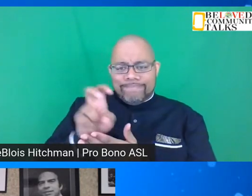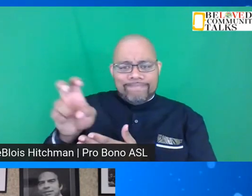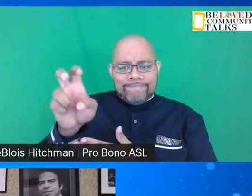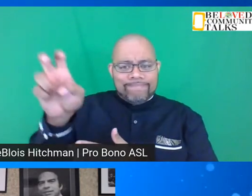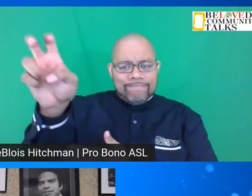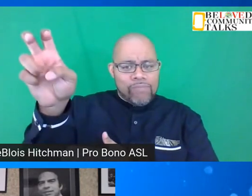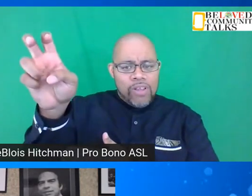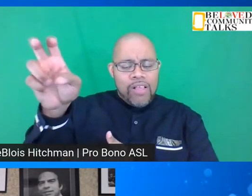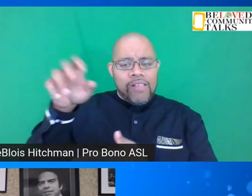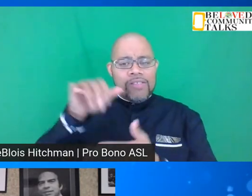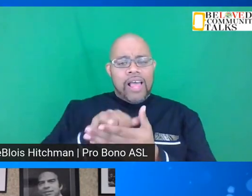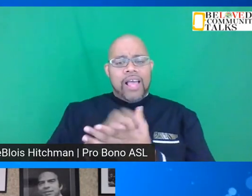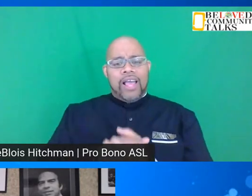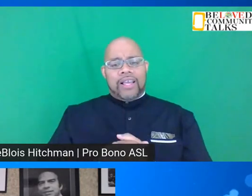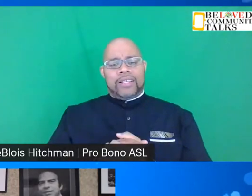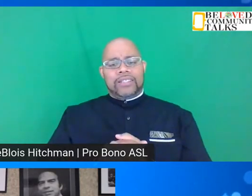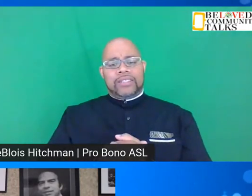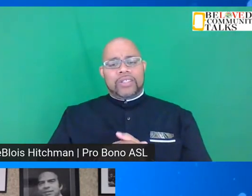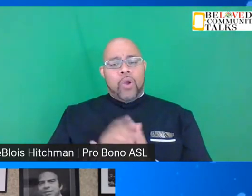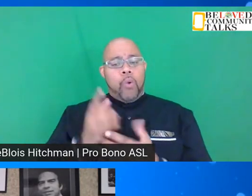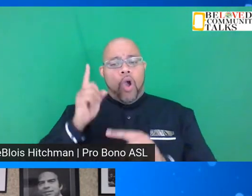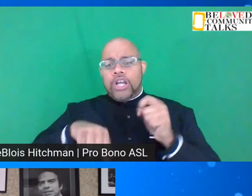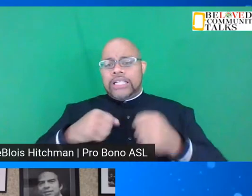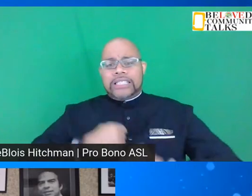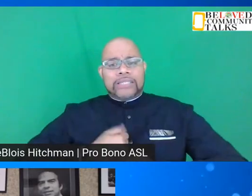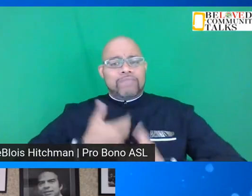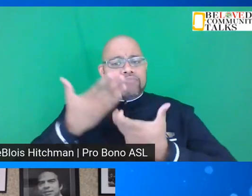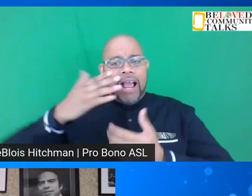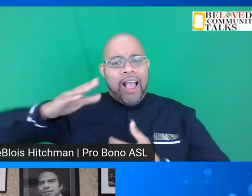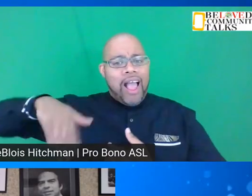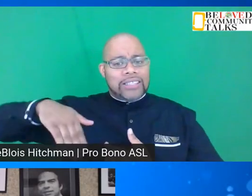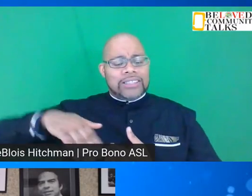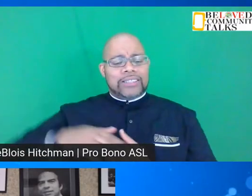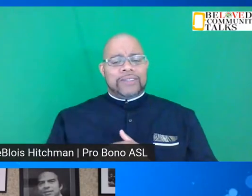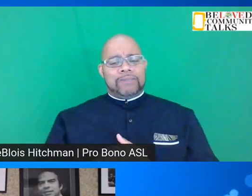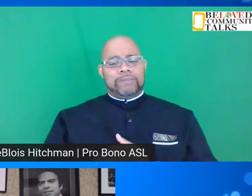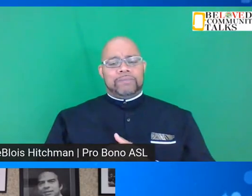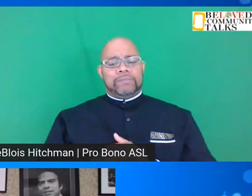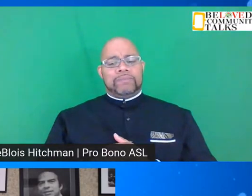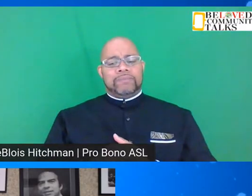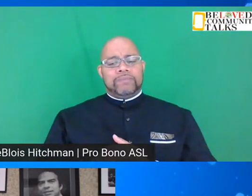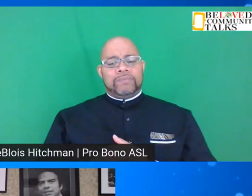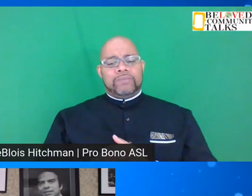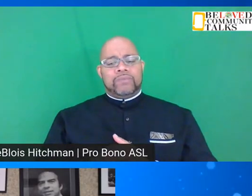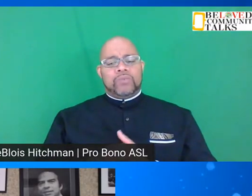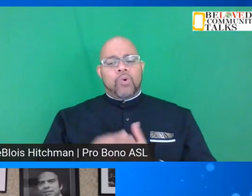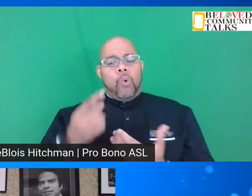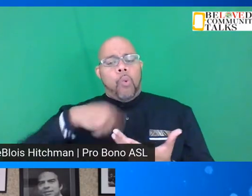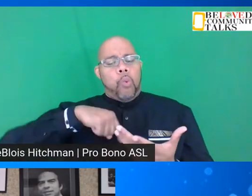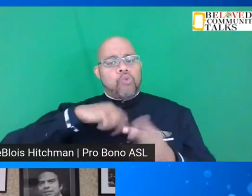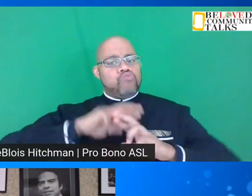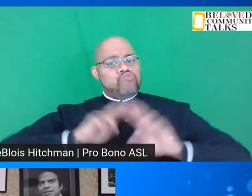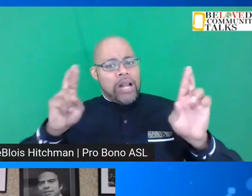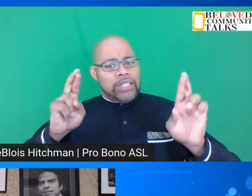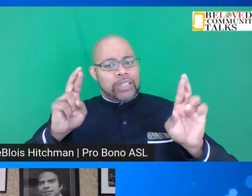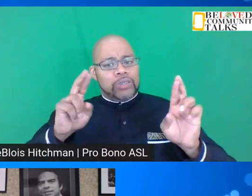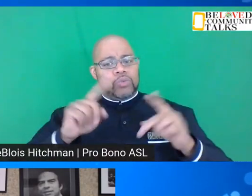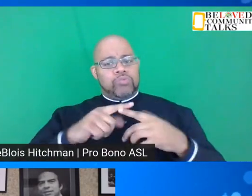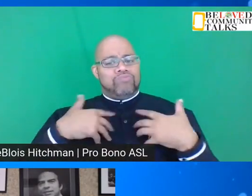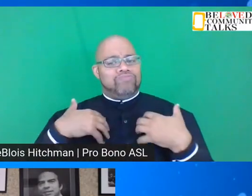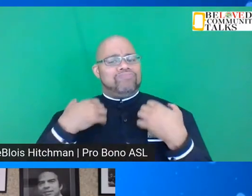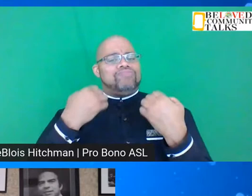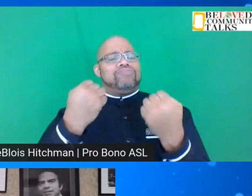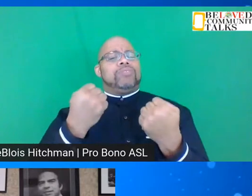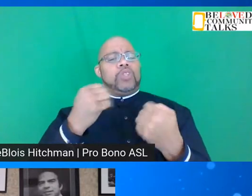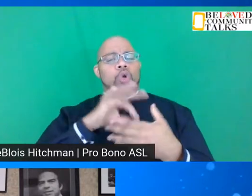that though we couldn't articulate it yet, that we were ready to redeem the soul